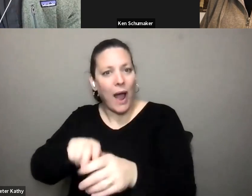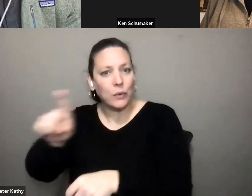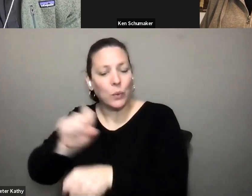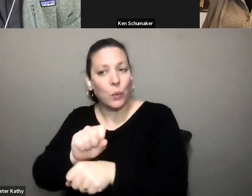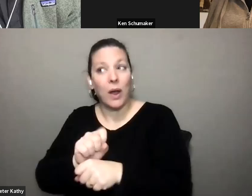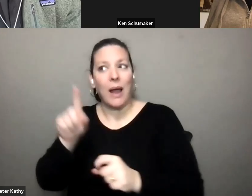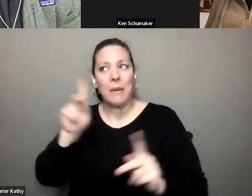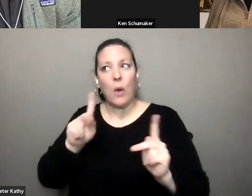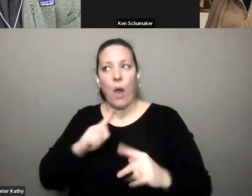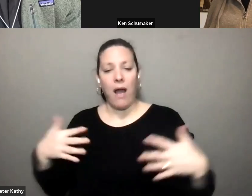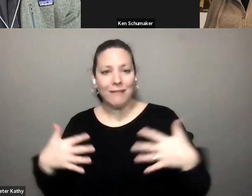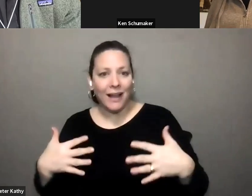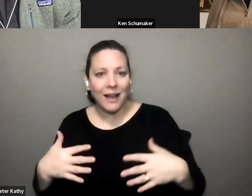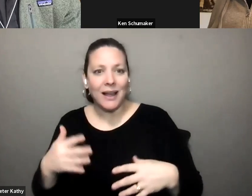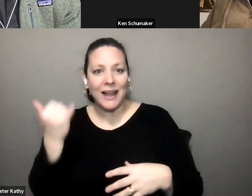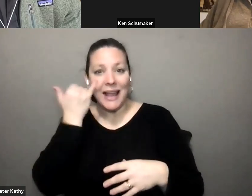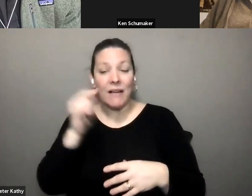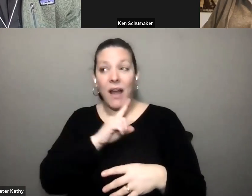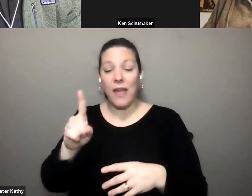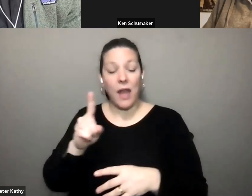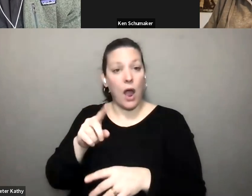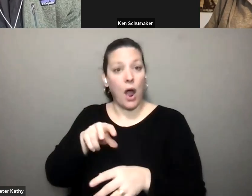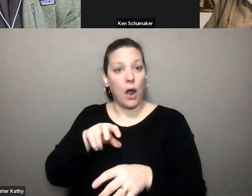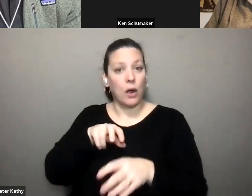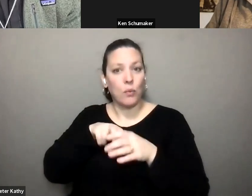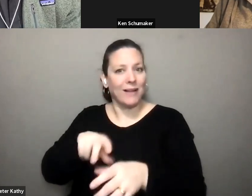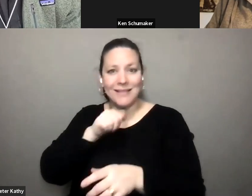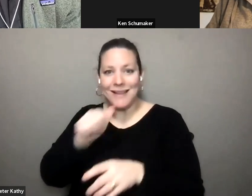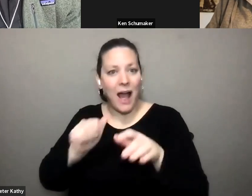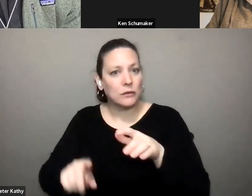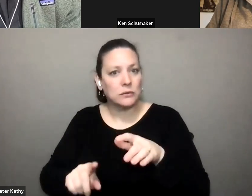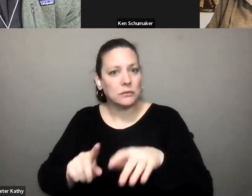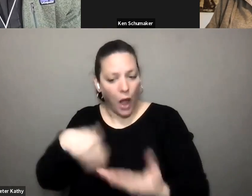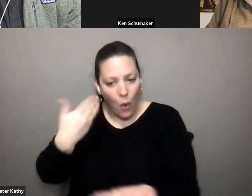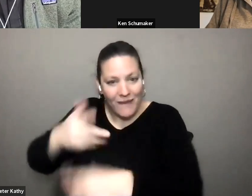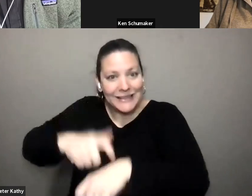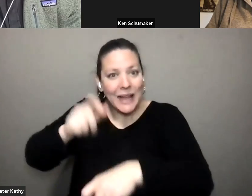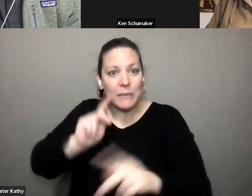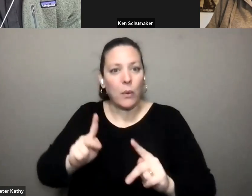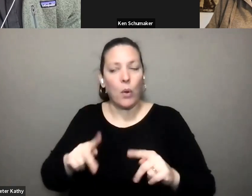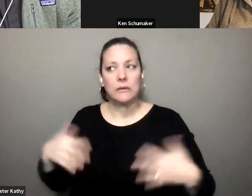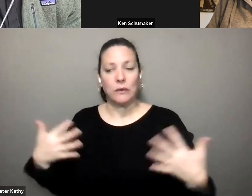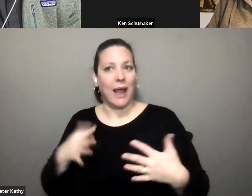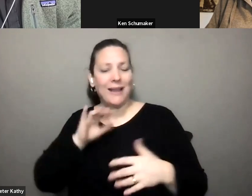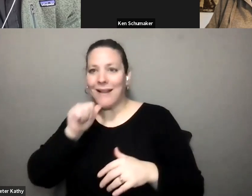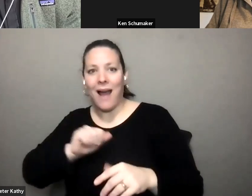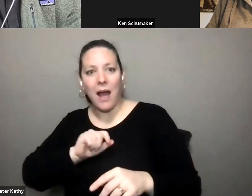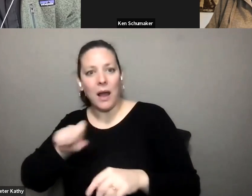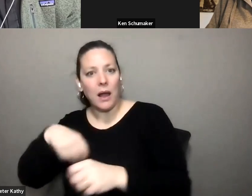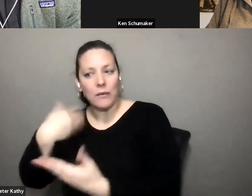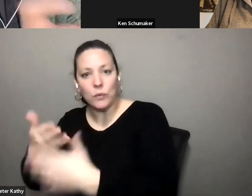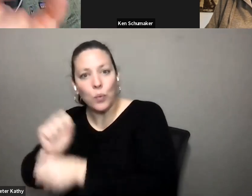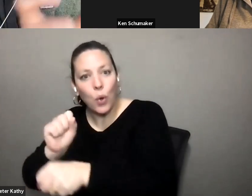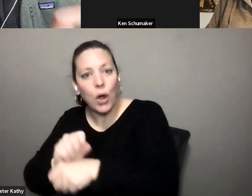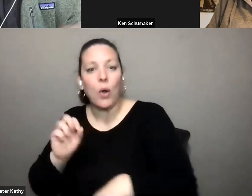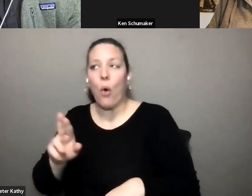that it was going to affect their employment if their tarps ride didn't show up on time uh folks that were worried they were going to miss an appointment to see their parents who